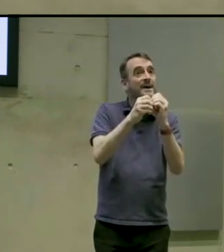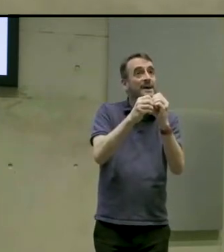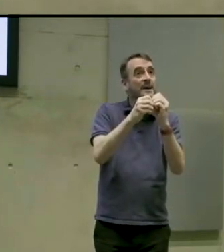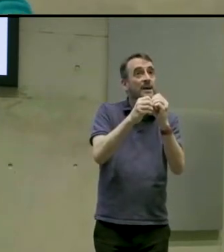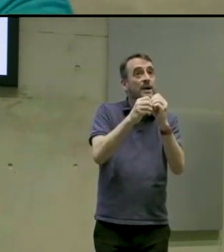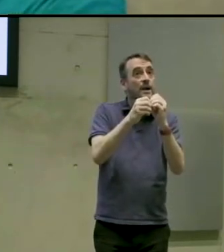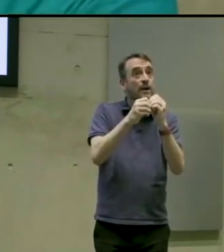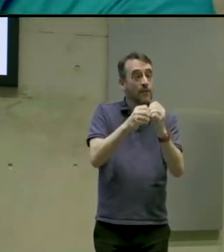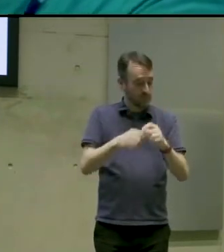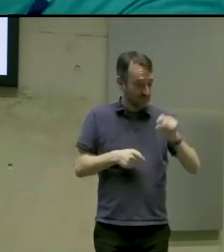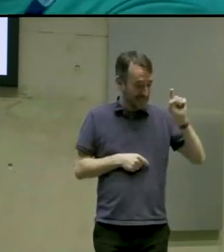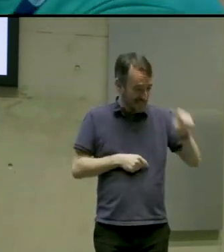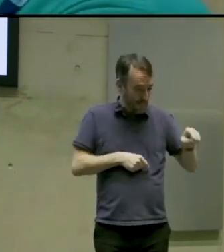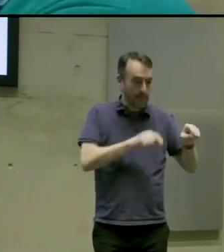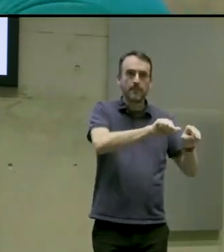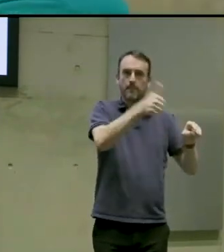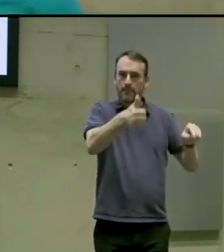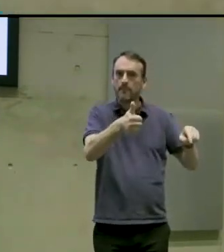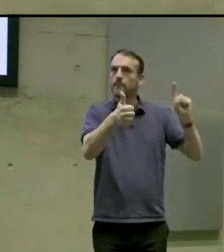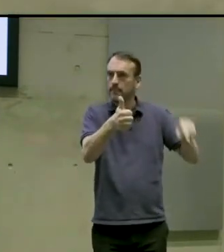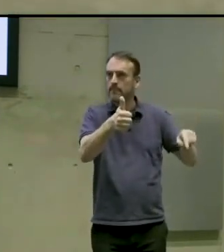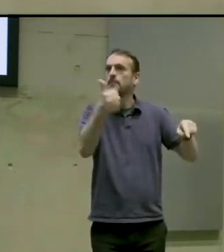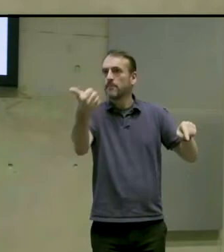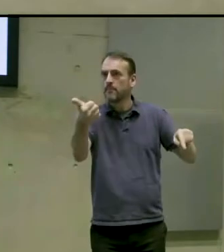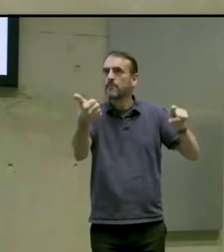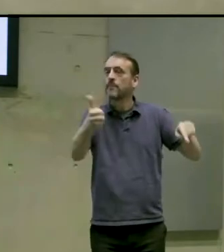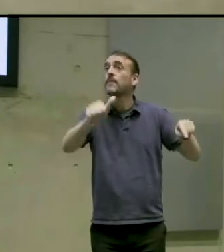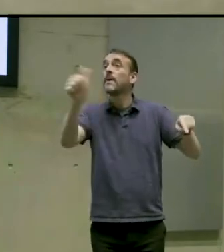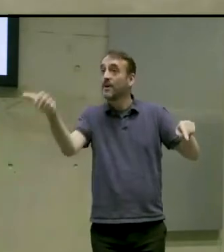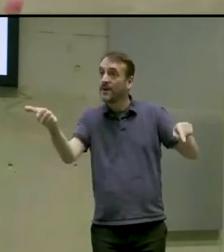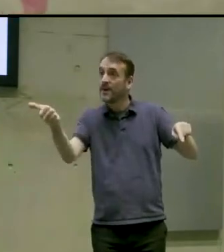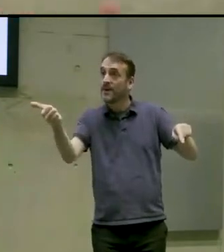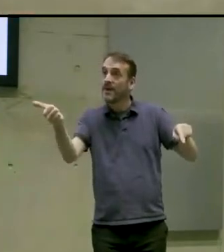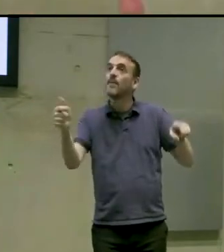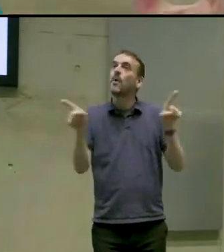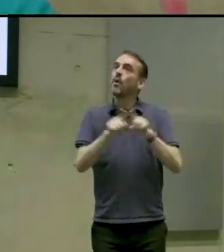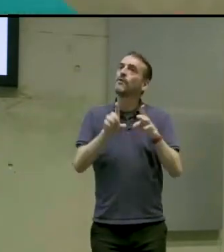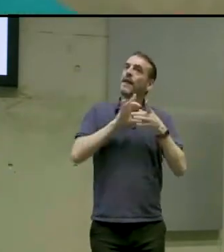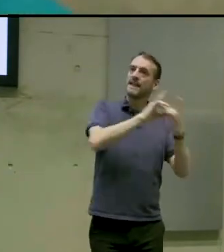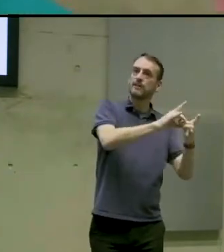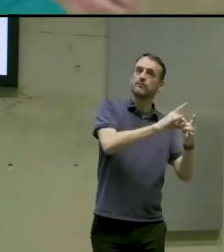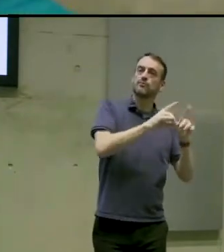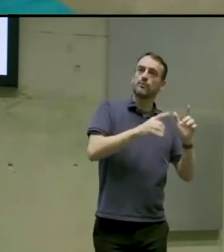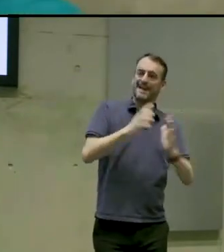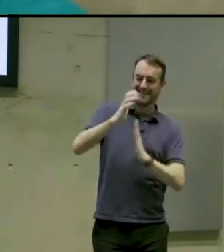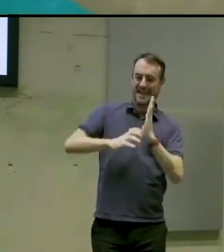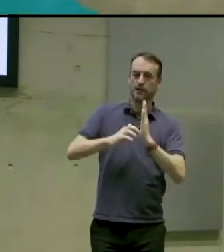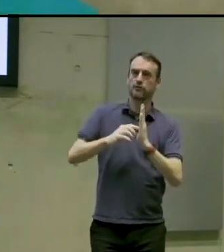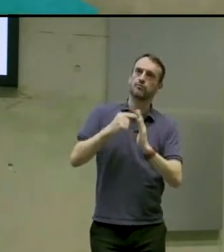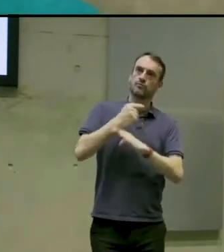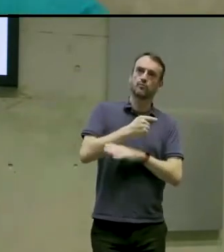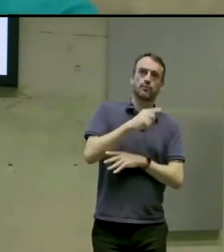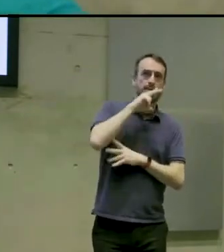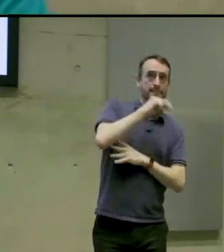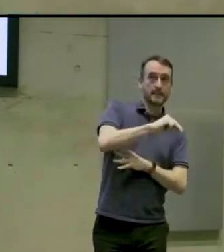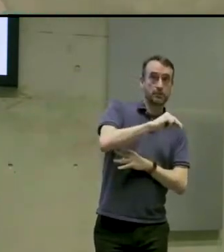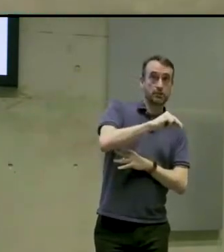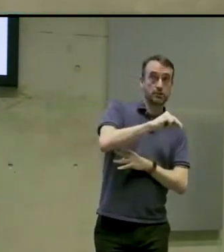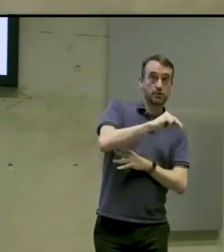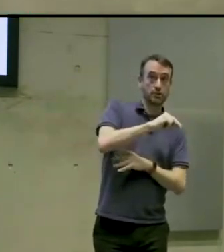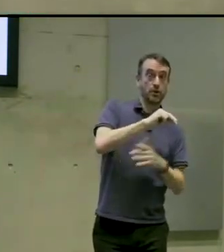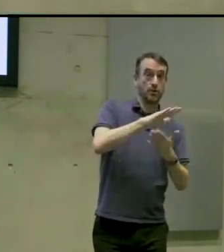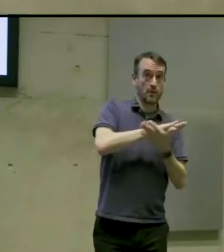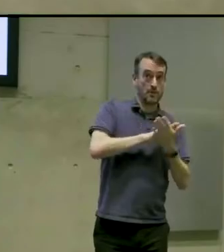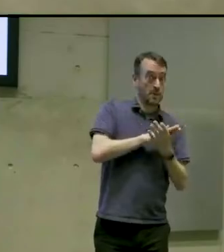with text-to-speech. So if a player is blind, they get that information so it reads the label. And so in this